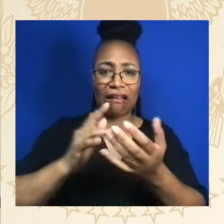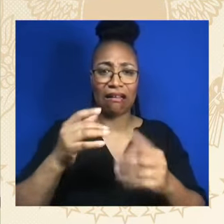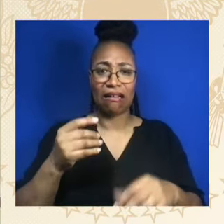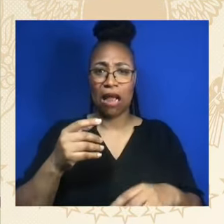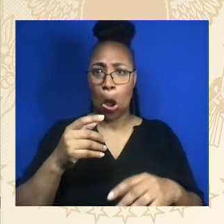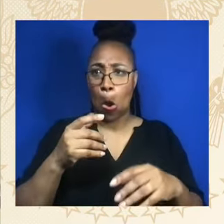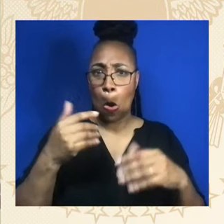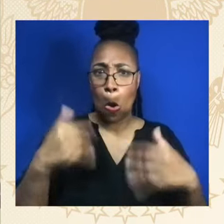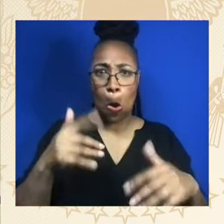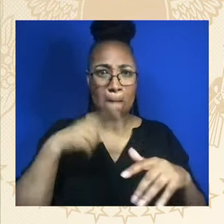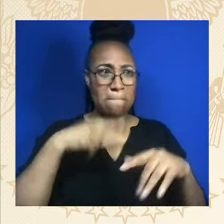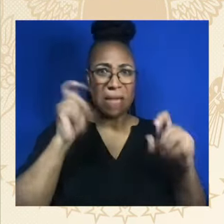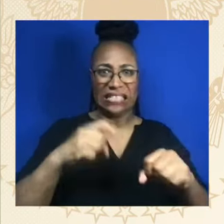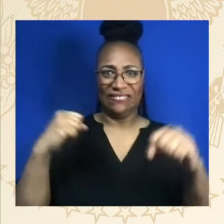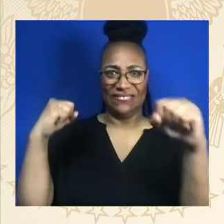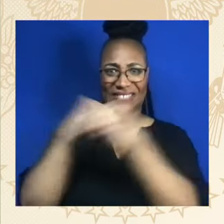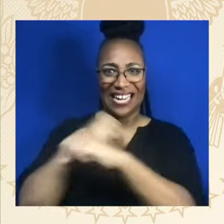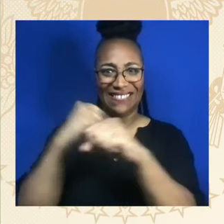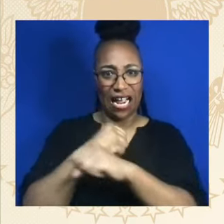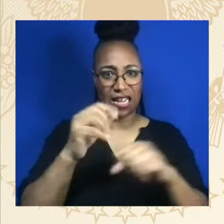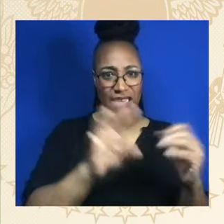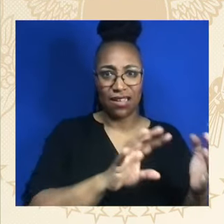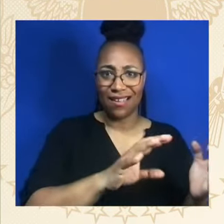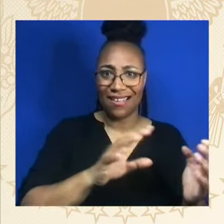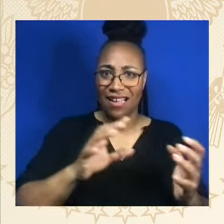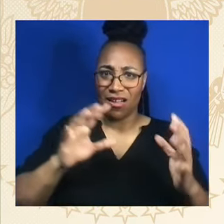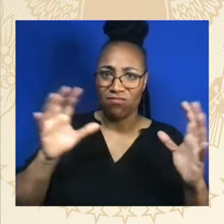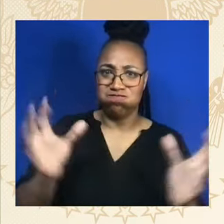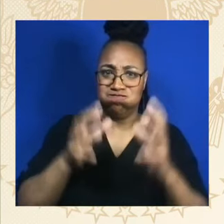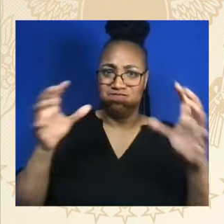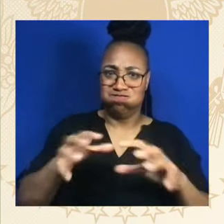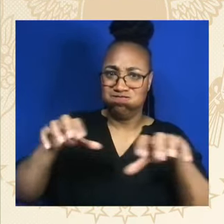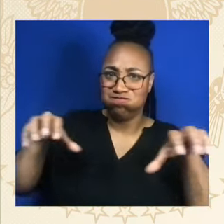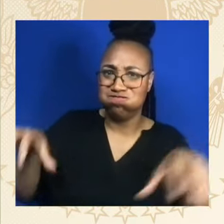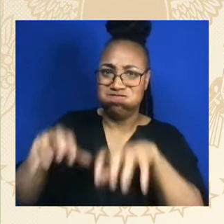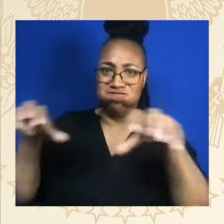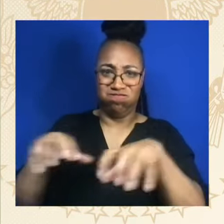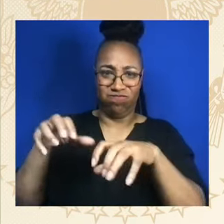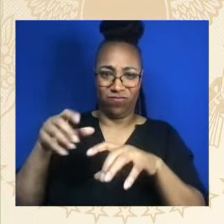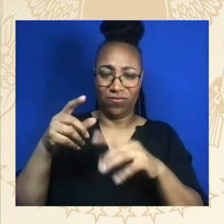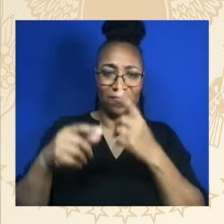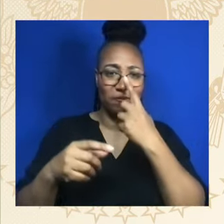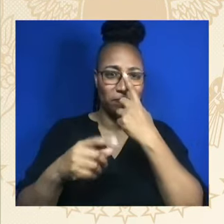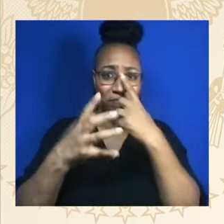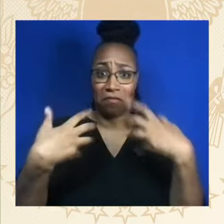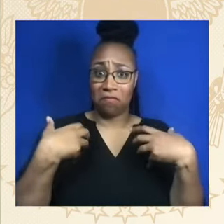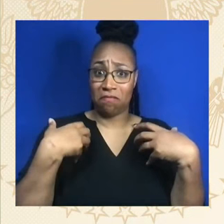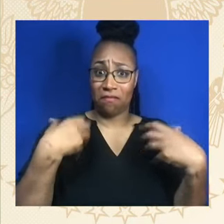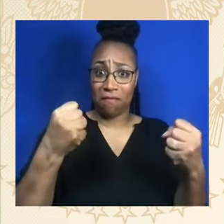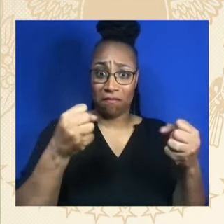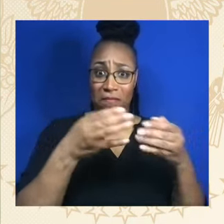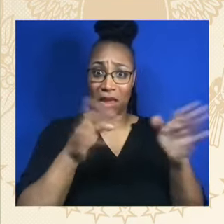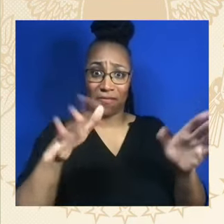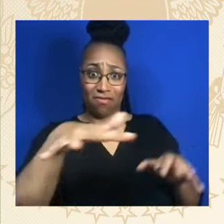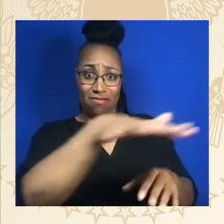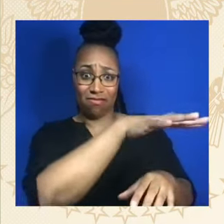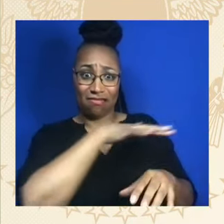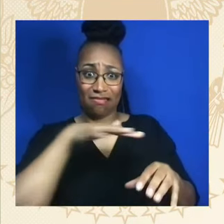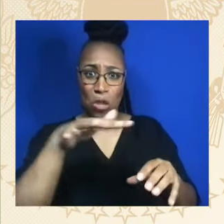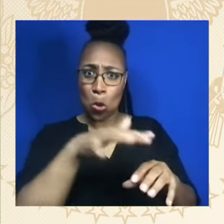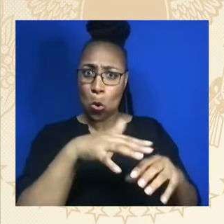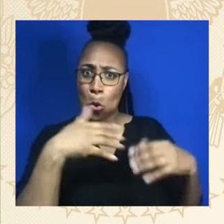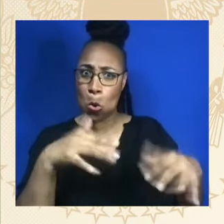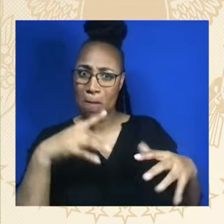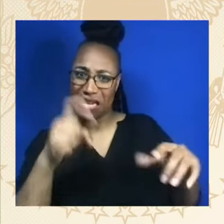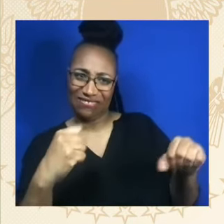response to a public health crisis. And it is also about addressing systemic inequities that led to